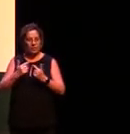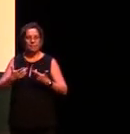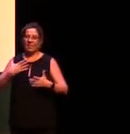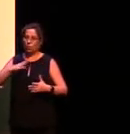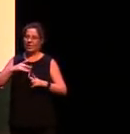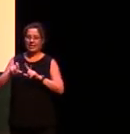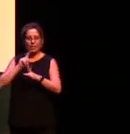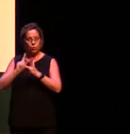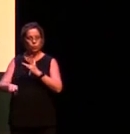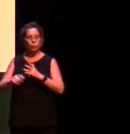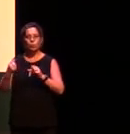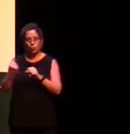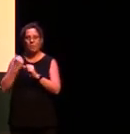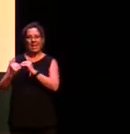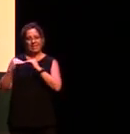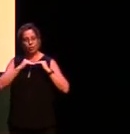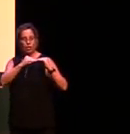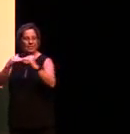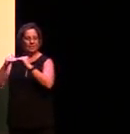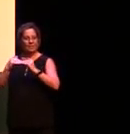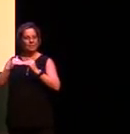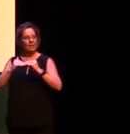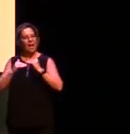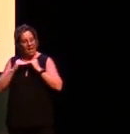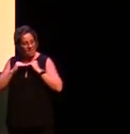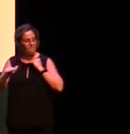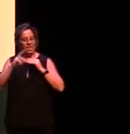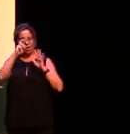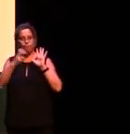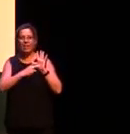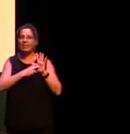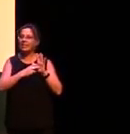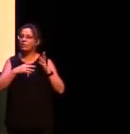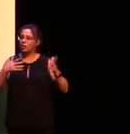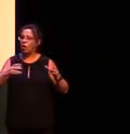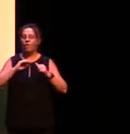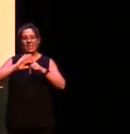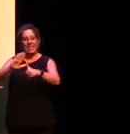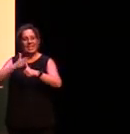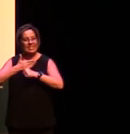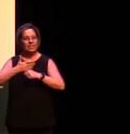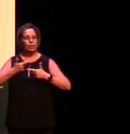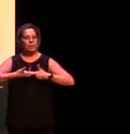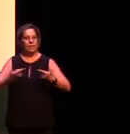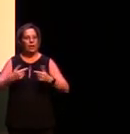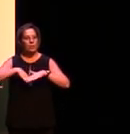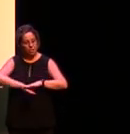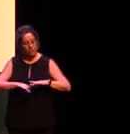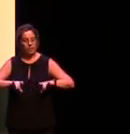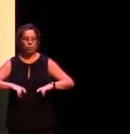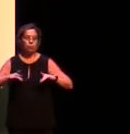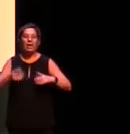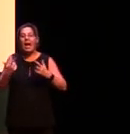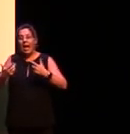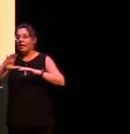get justice and fair recognition of Indigenous languages in this country and in the countries that surround